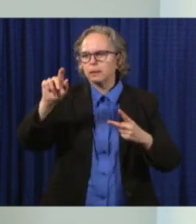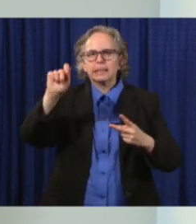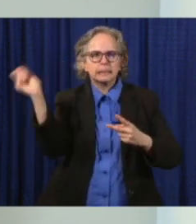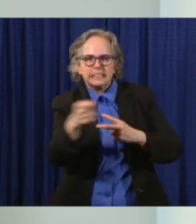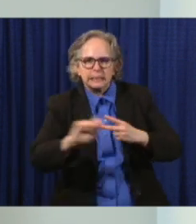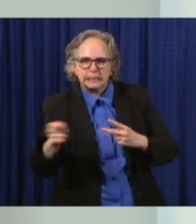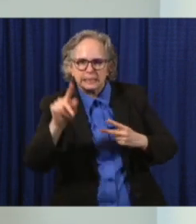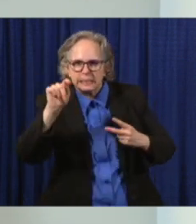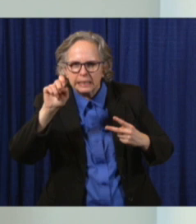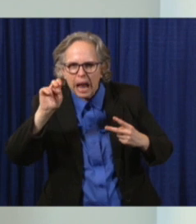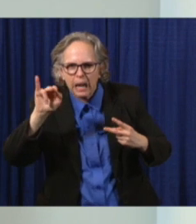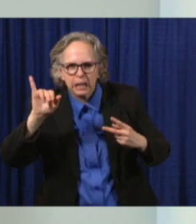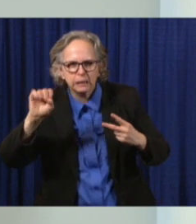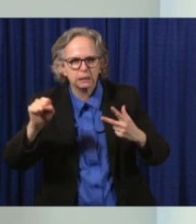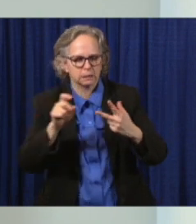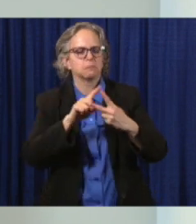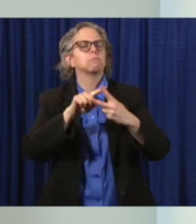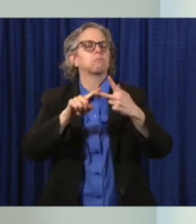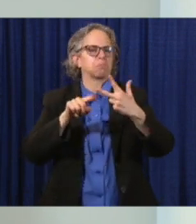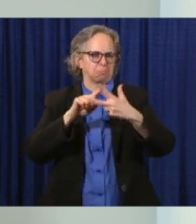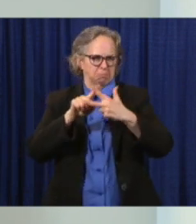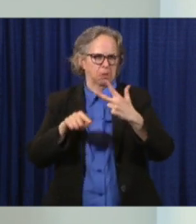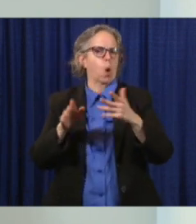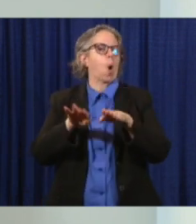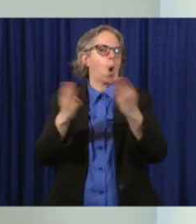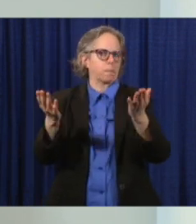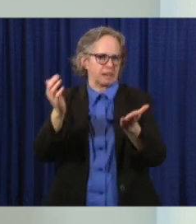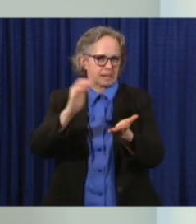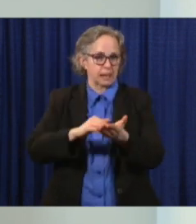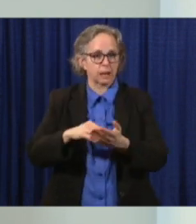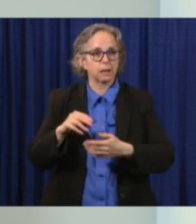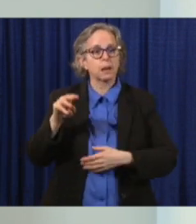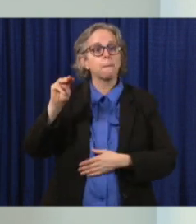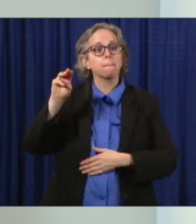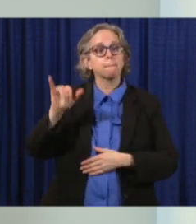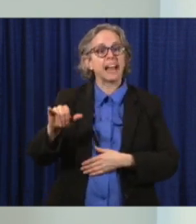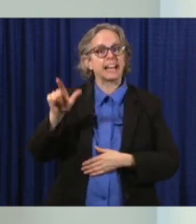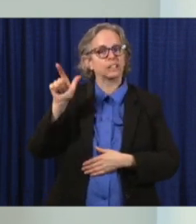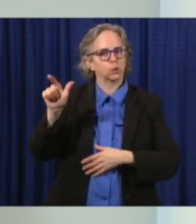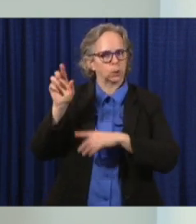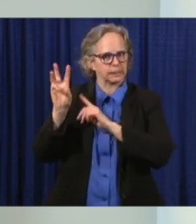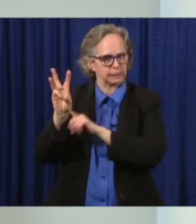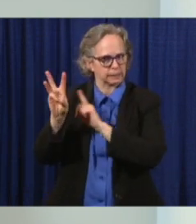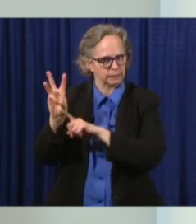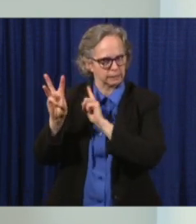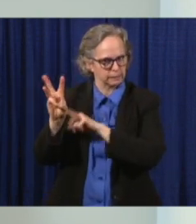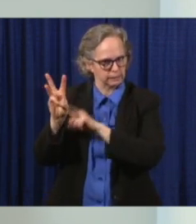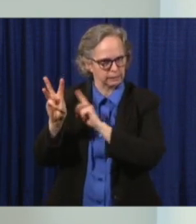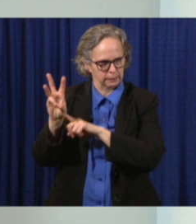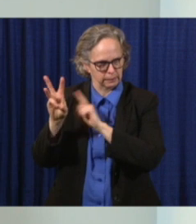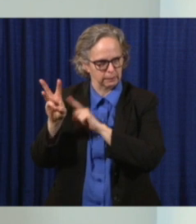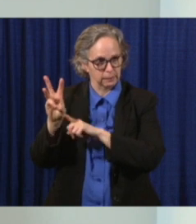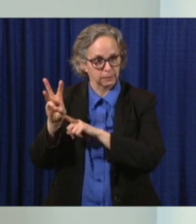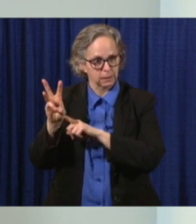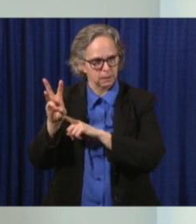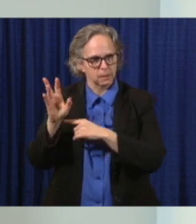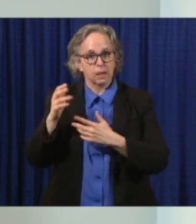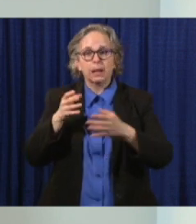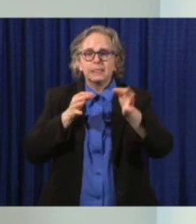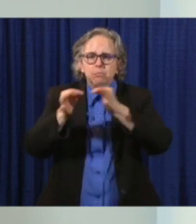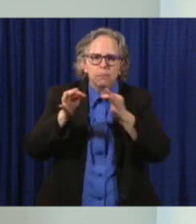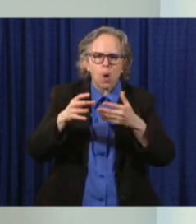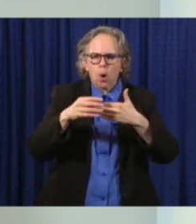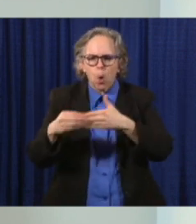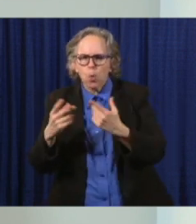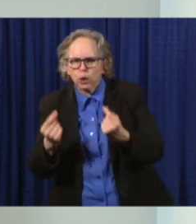can also reopen, be reestablished on May the 26th. Guidance on all of those things will be available